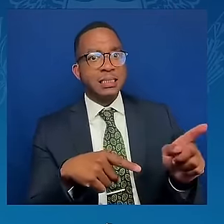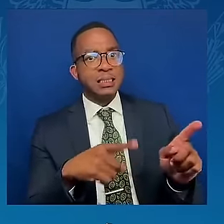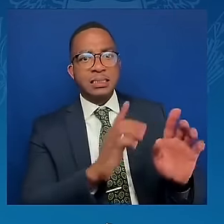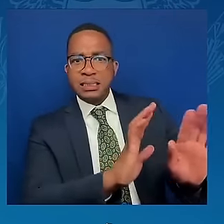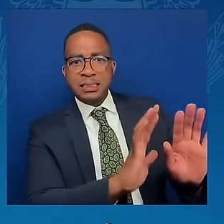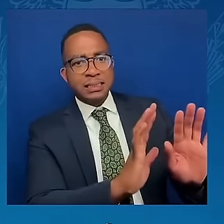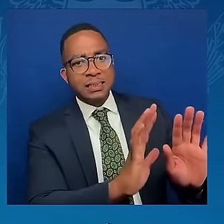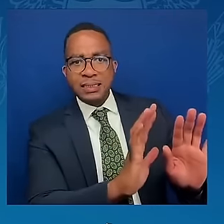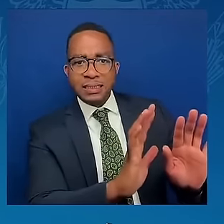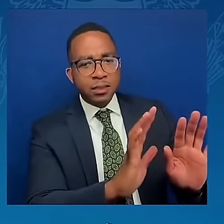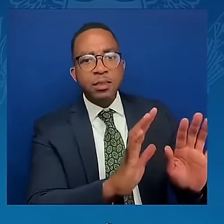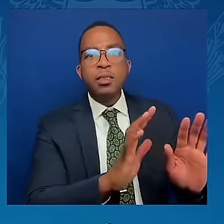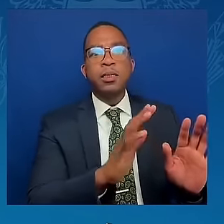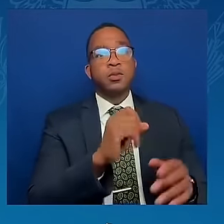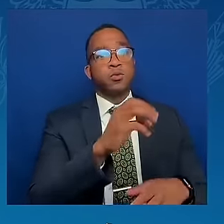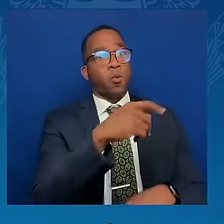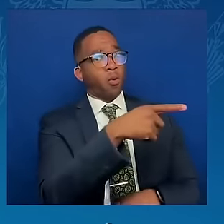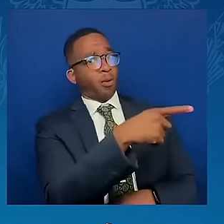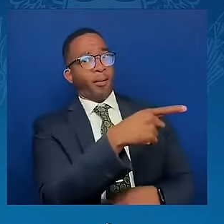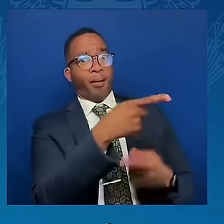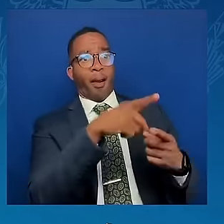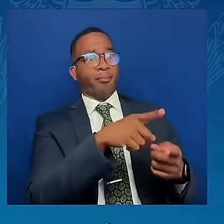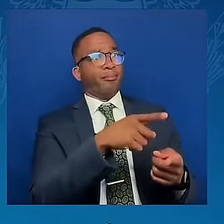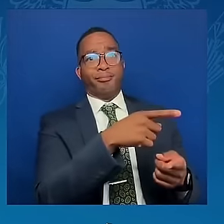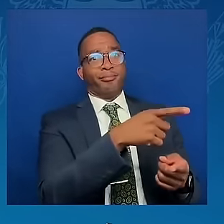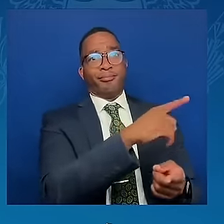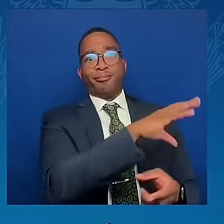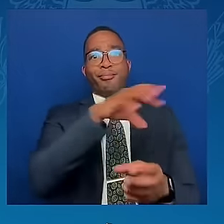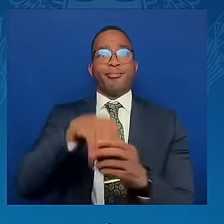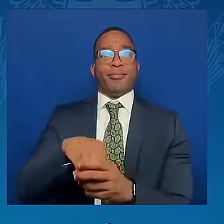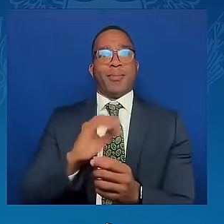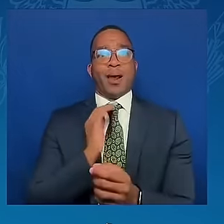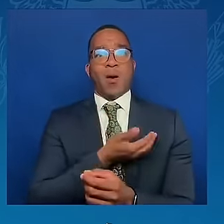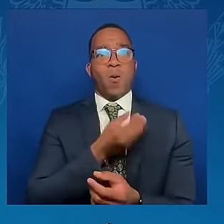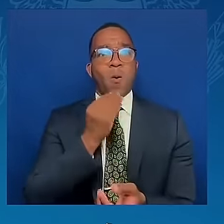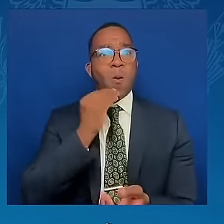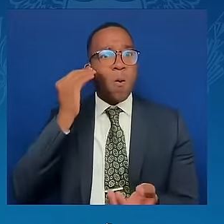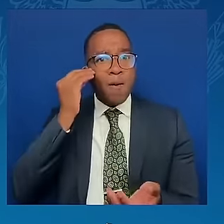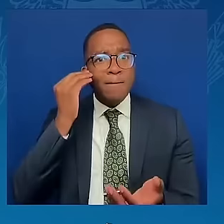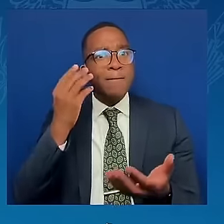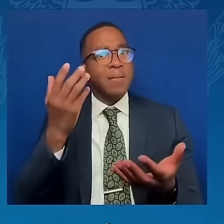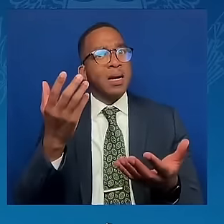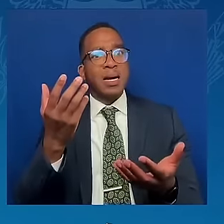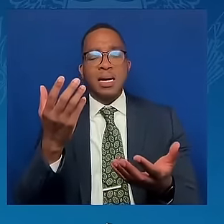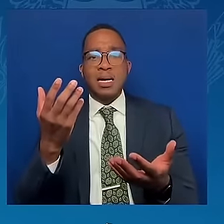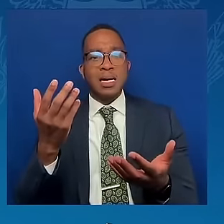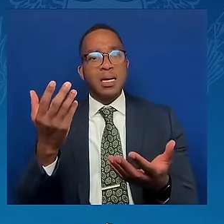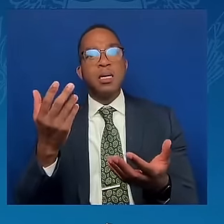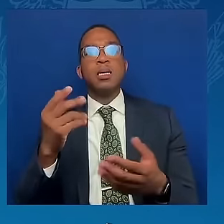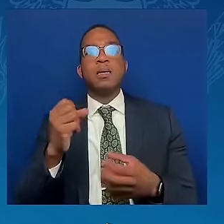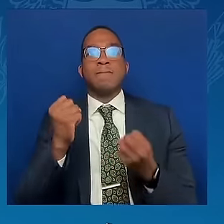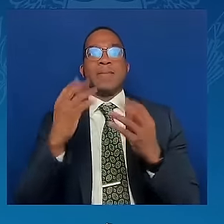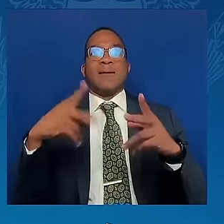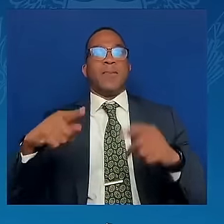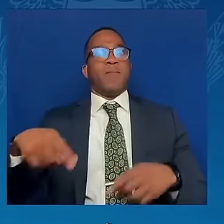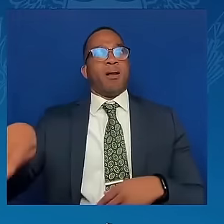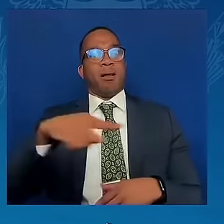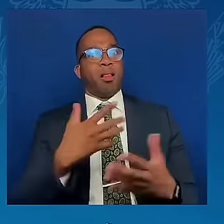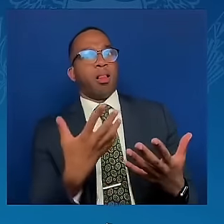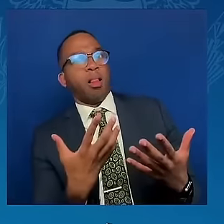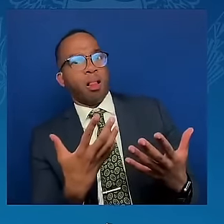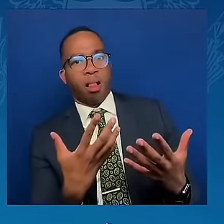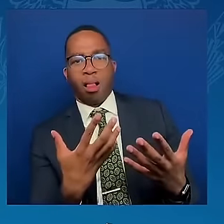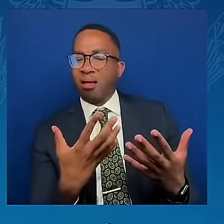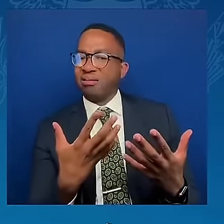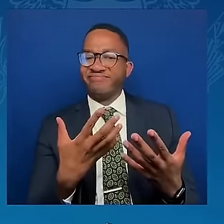our villages, and hundreds and hundreds of them were, unfortunately, completely burned by the Russian bombs,